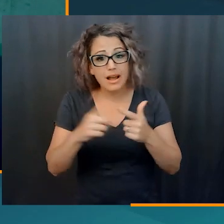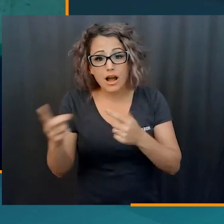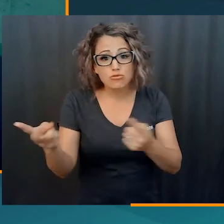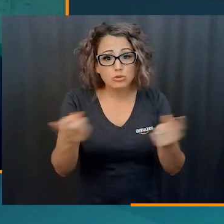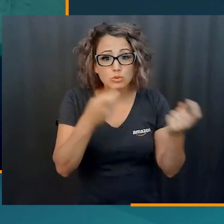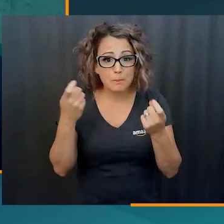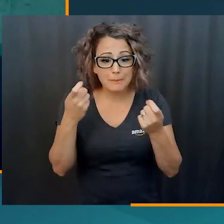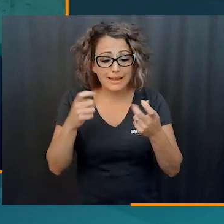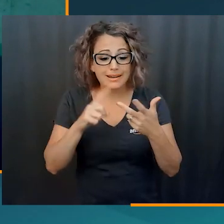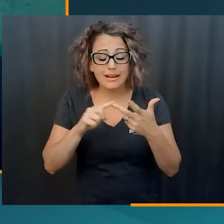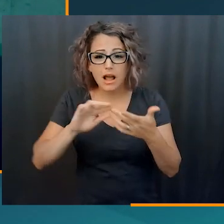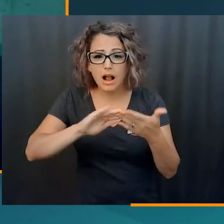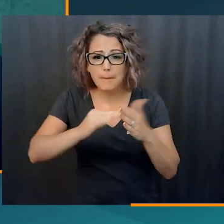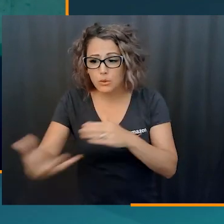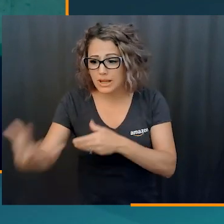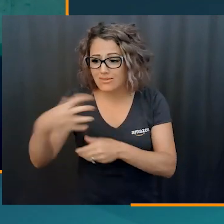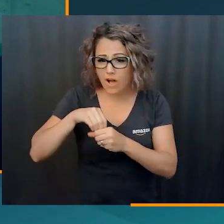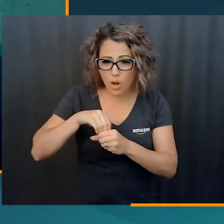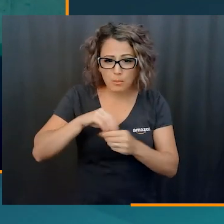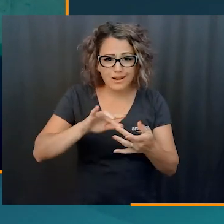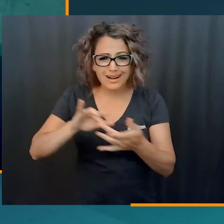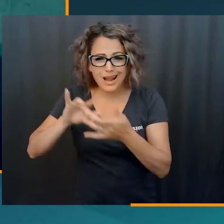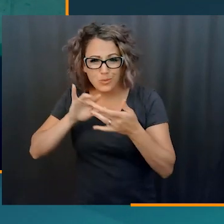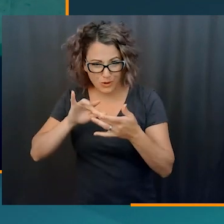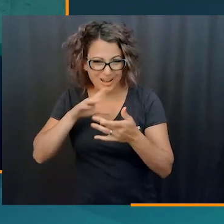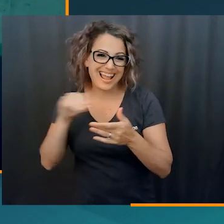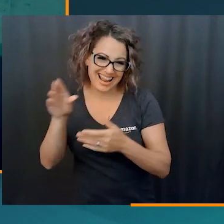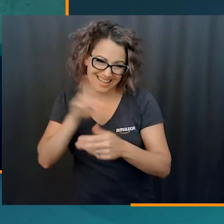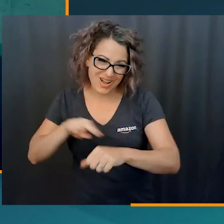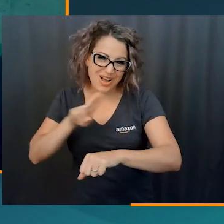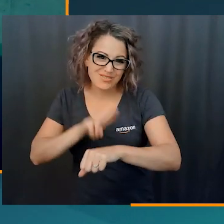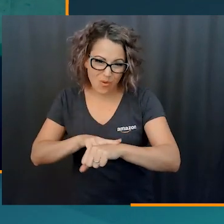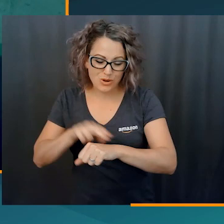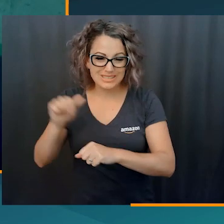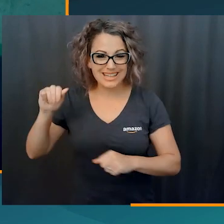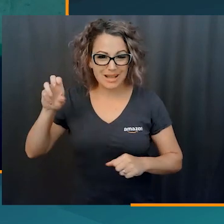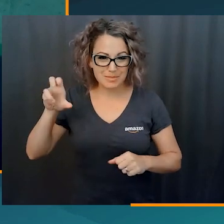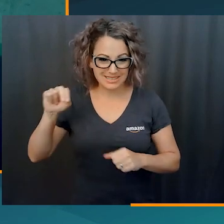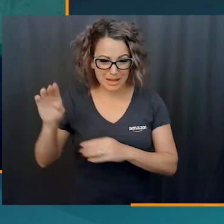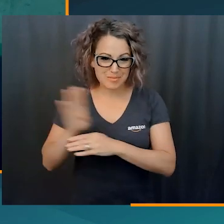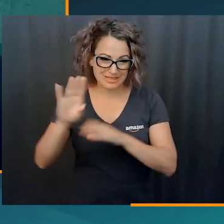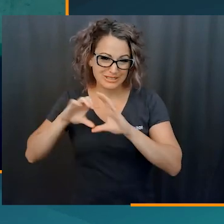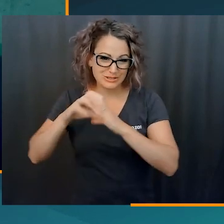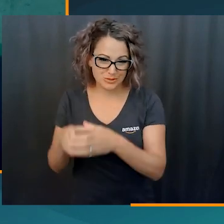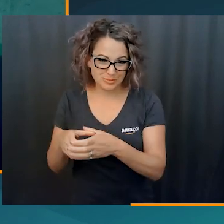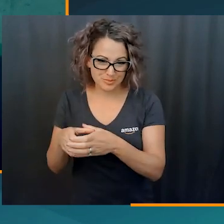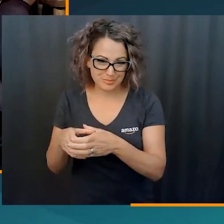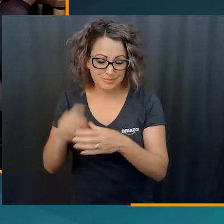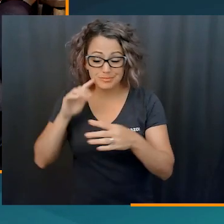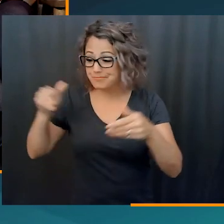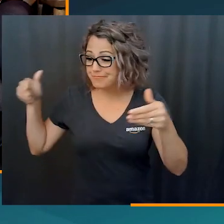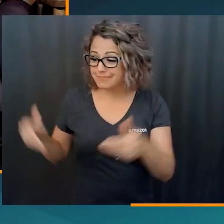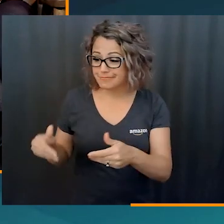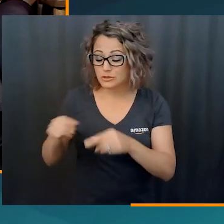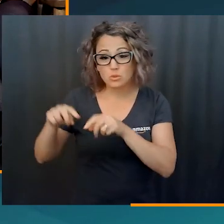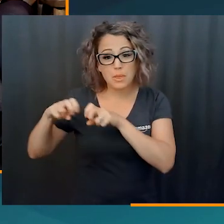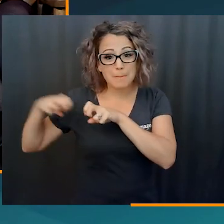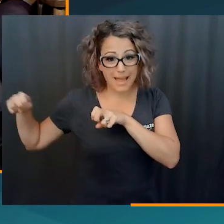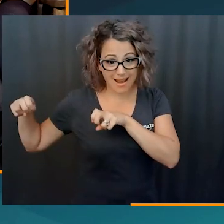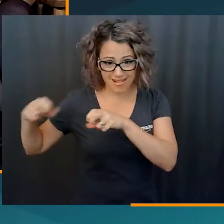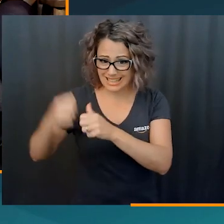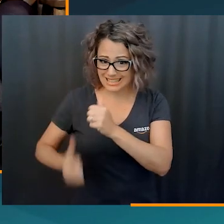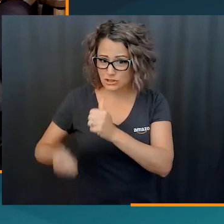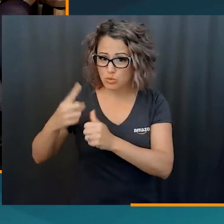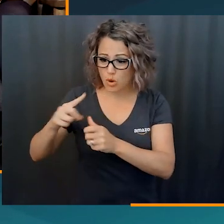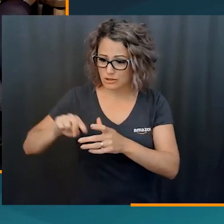professional development, recruitment, community involvement, networking, and of course, Amazon business growth. I'd love to introduce you